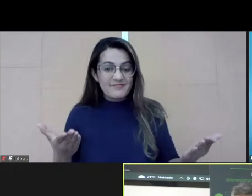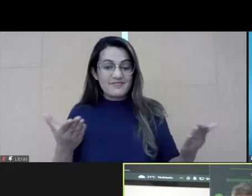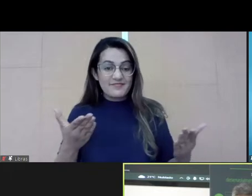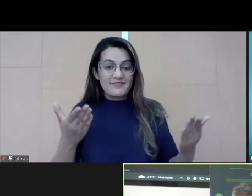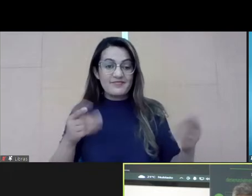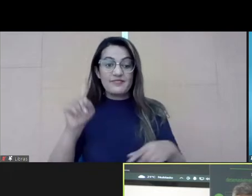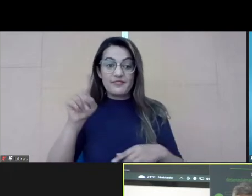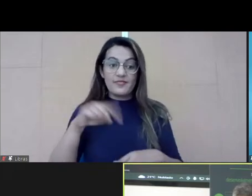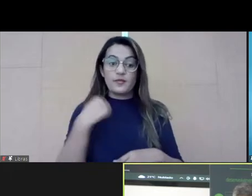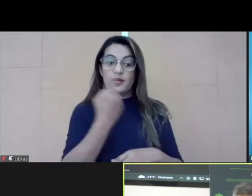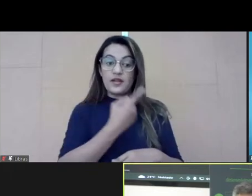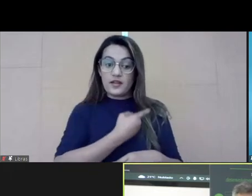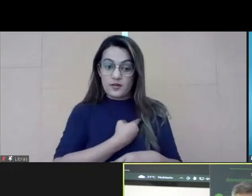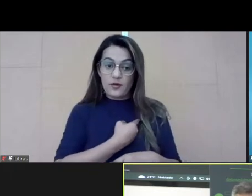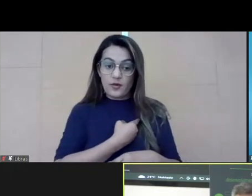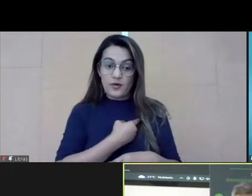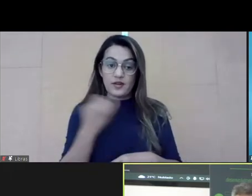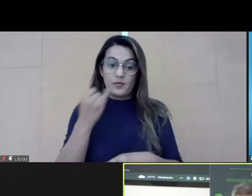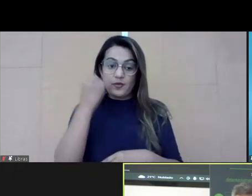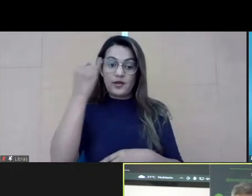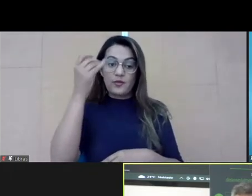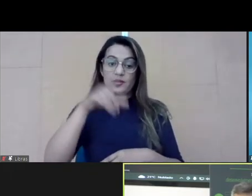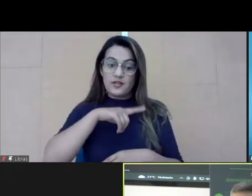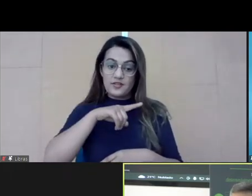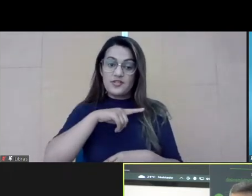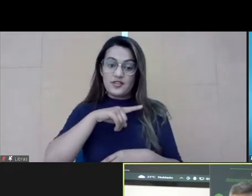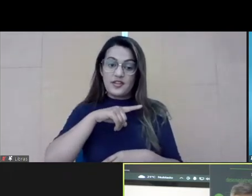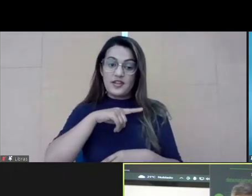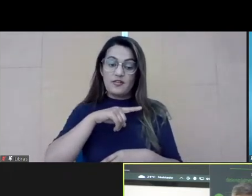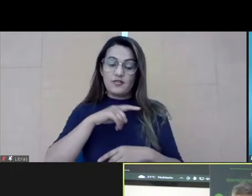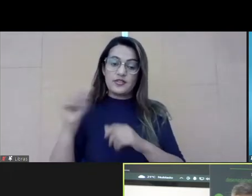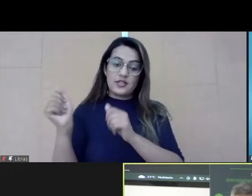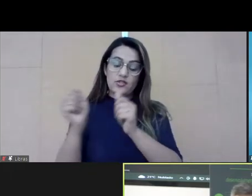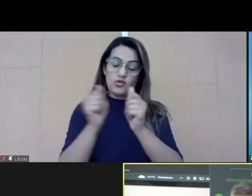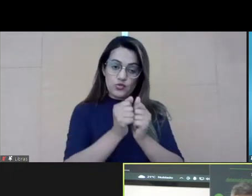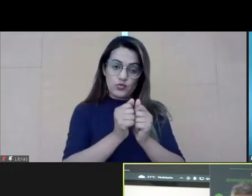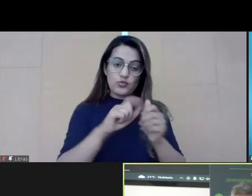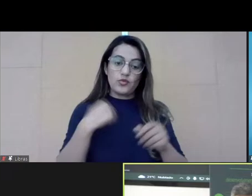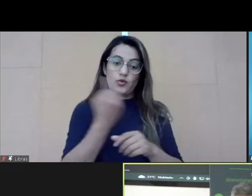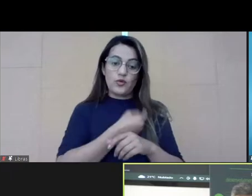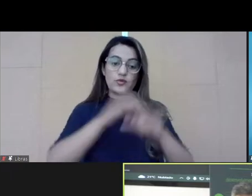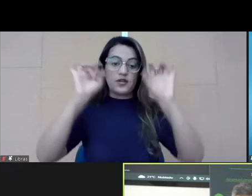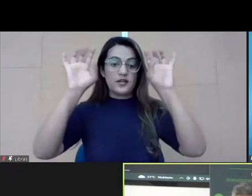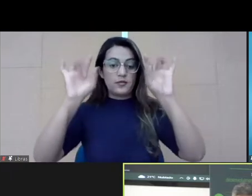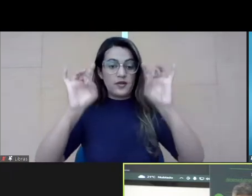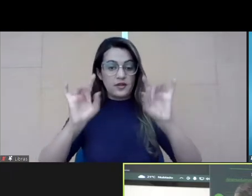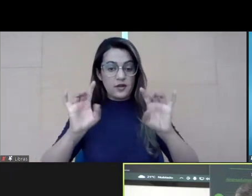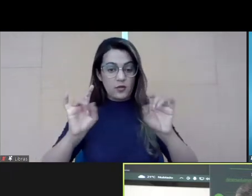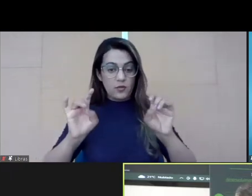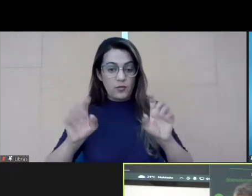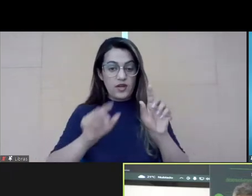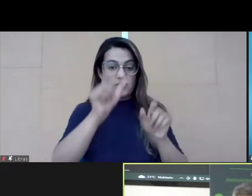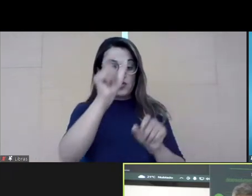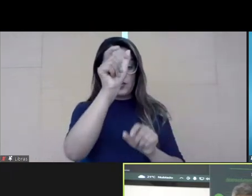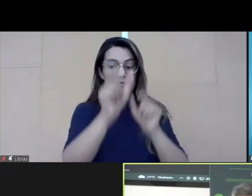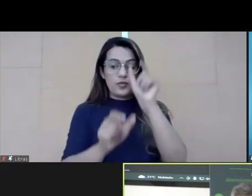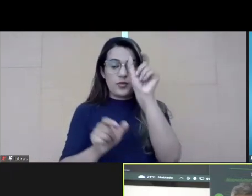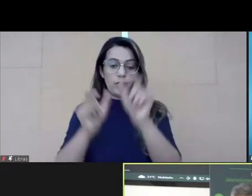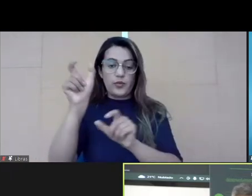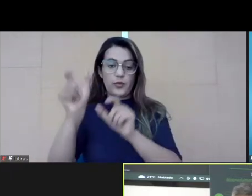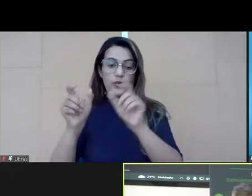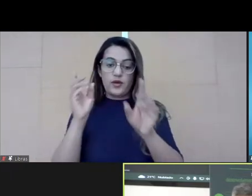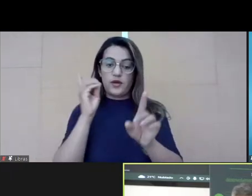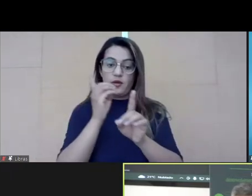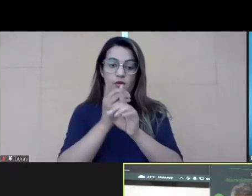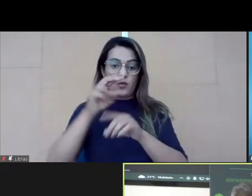having you here with us. Thanks, for those who have not met Nadia yet, but she is a reference on